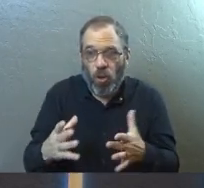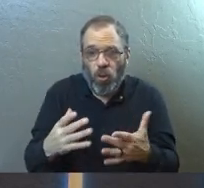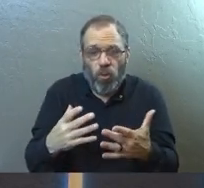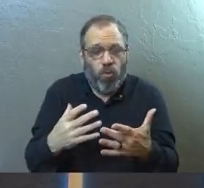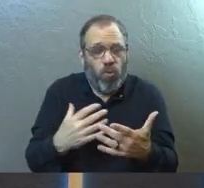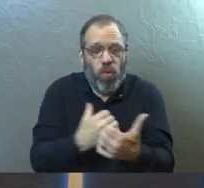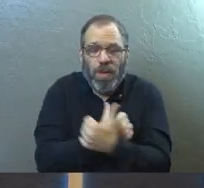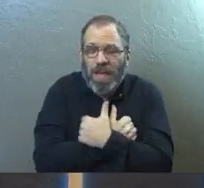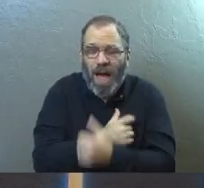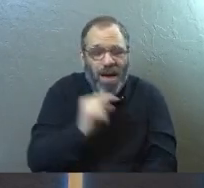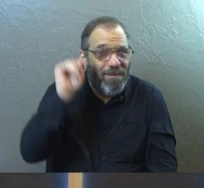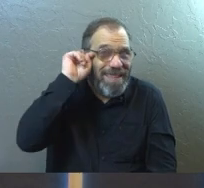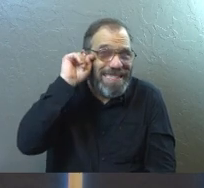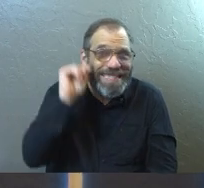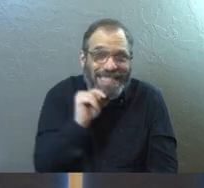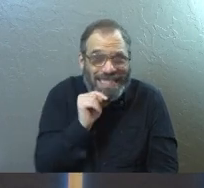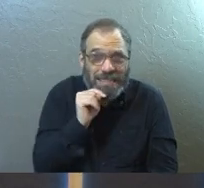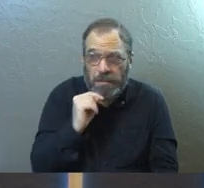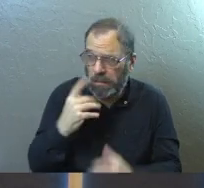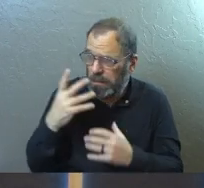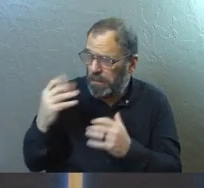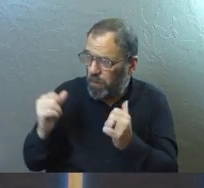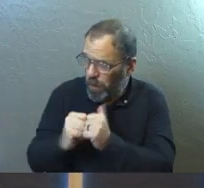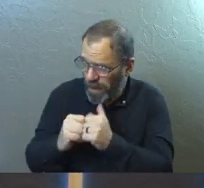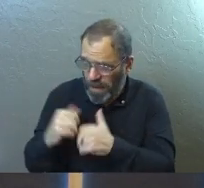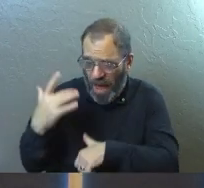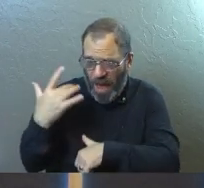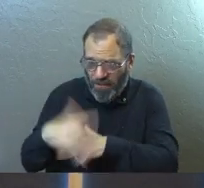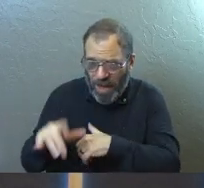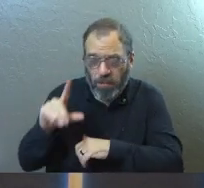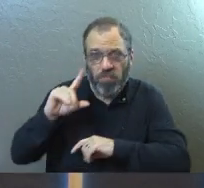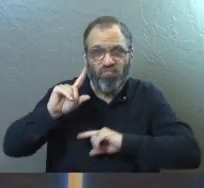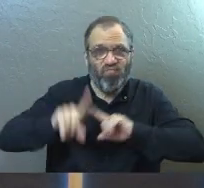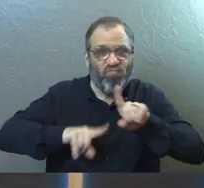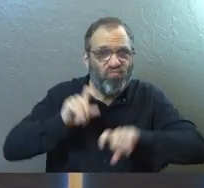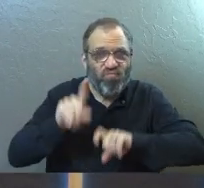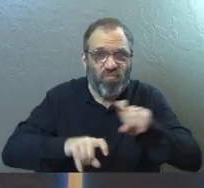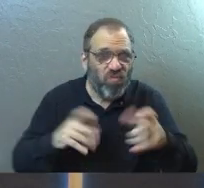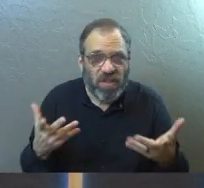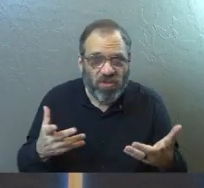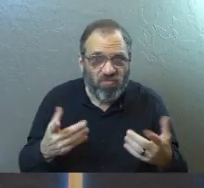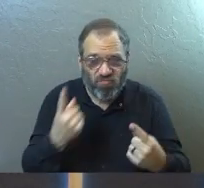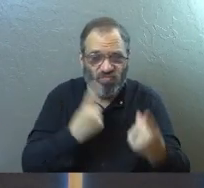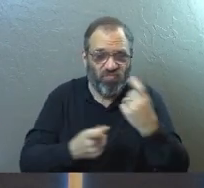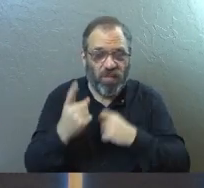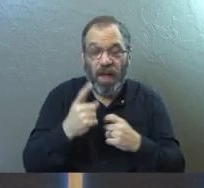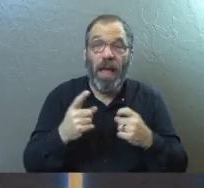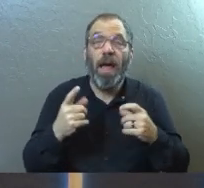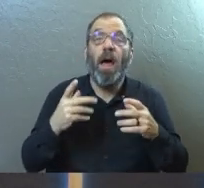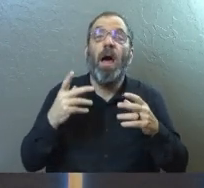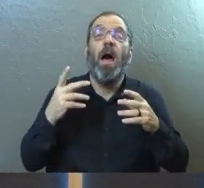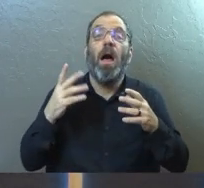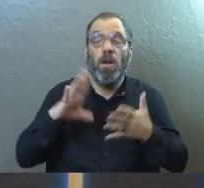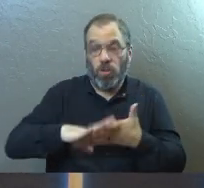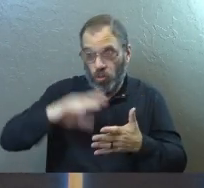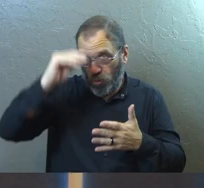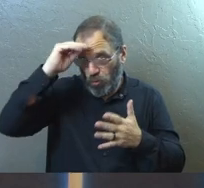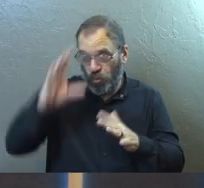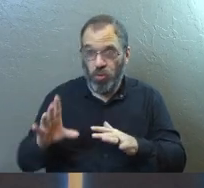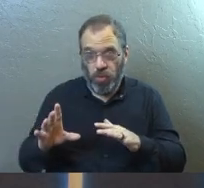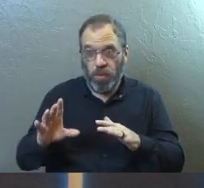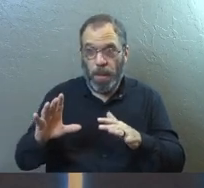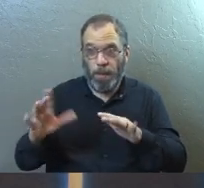loving these teens and went to camp with them available for questions. And, of course, when those students